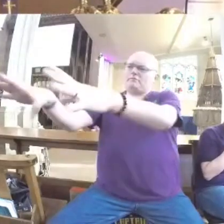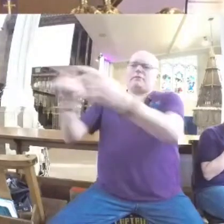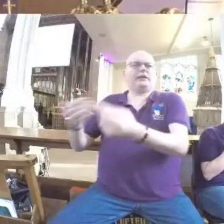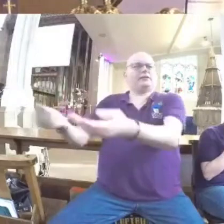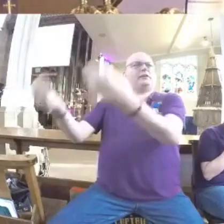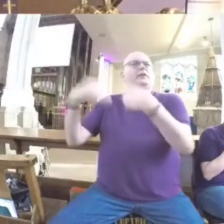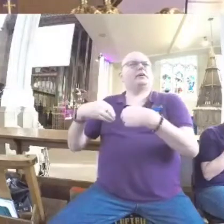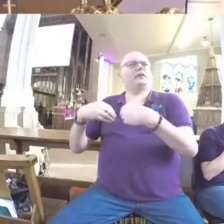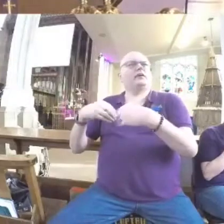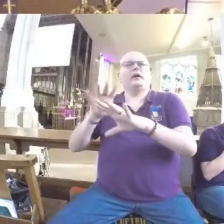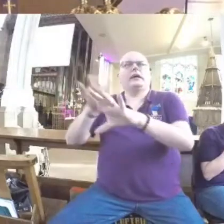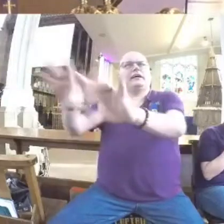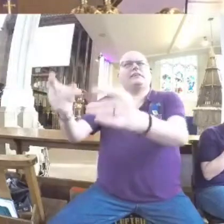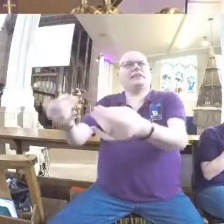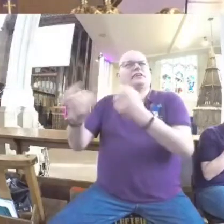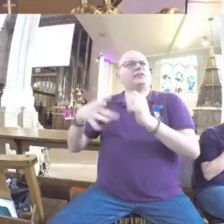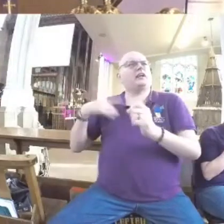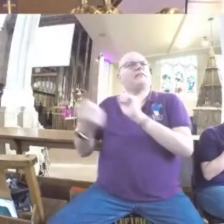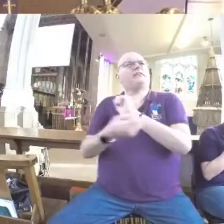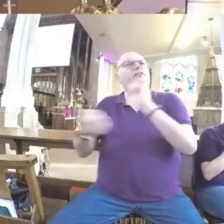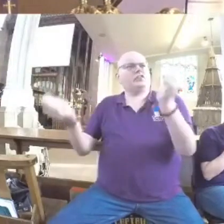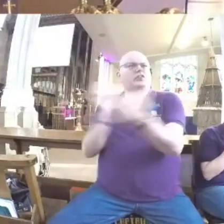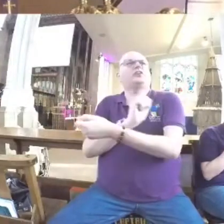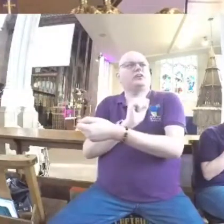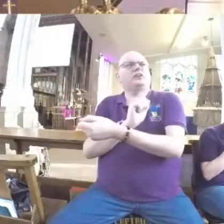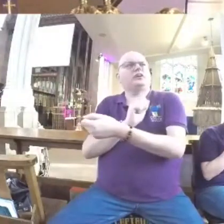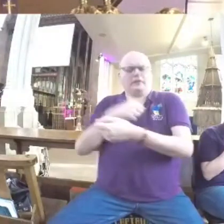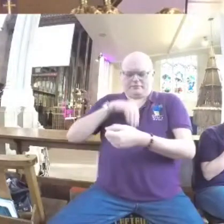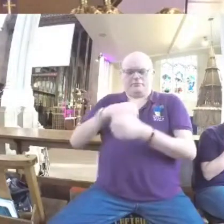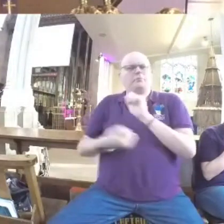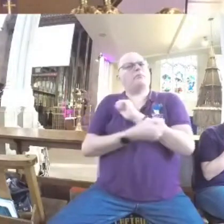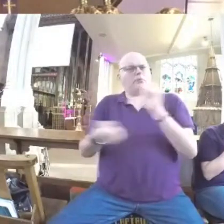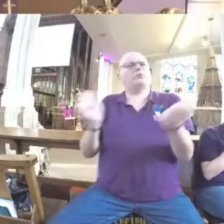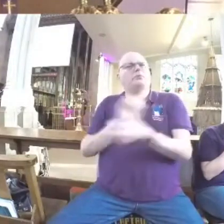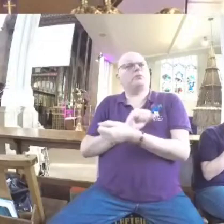An invitation to a changed life, changed inside and out.